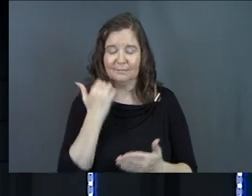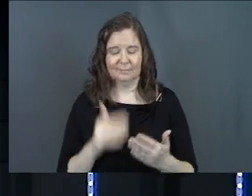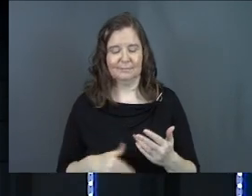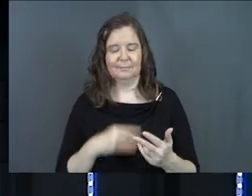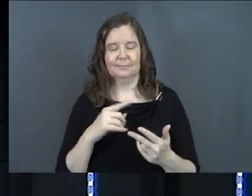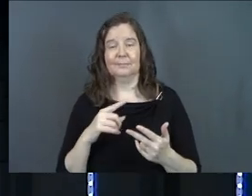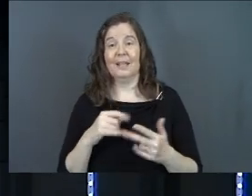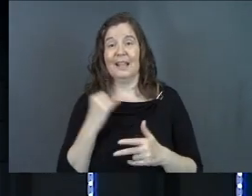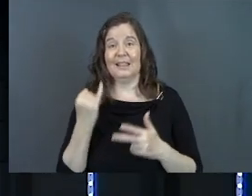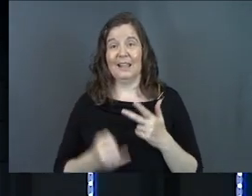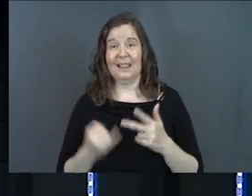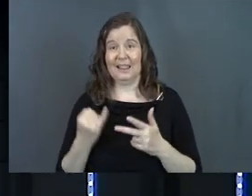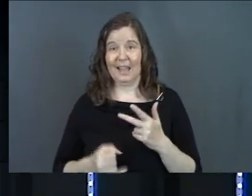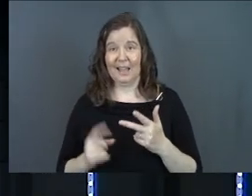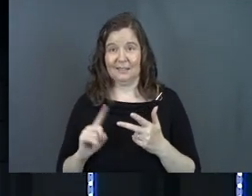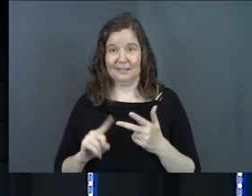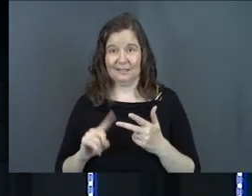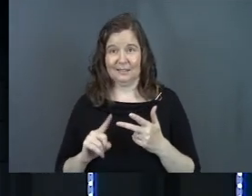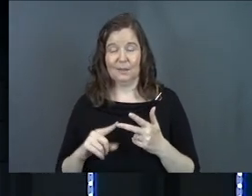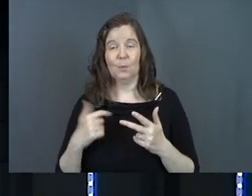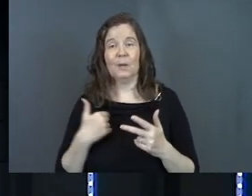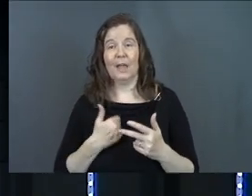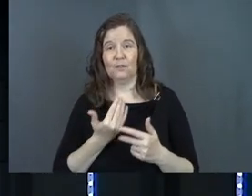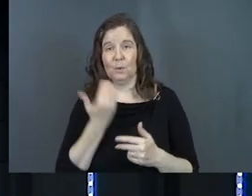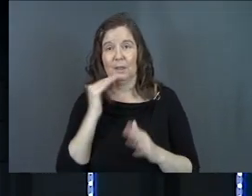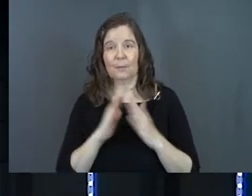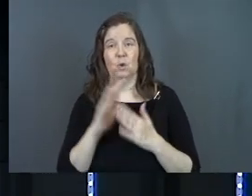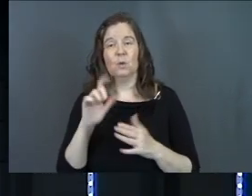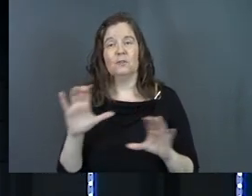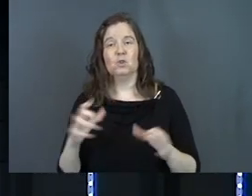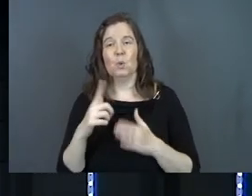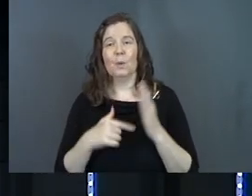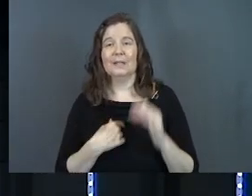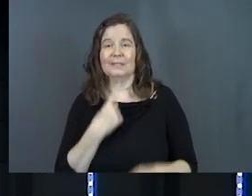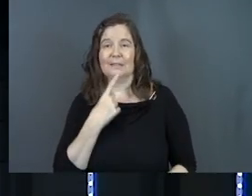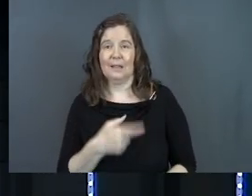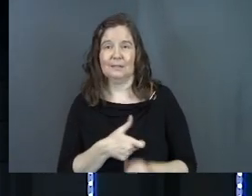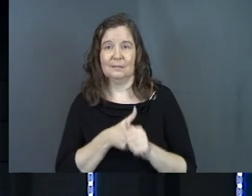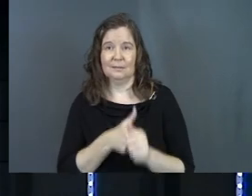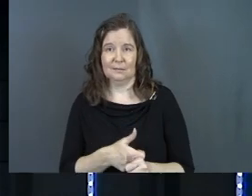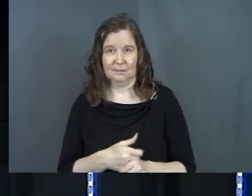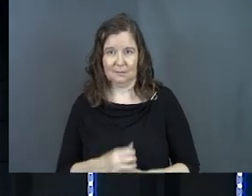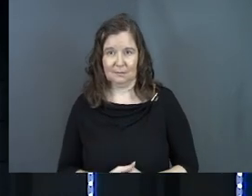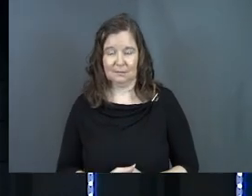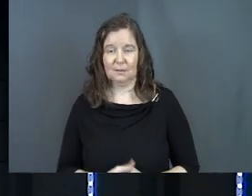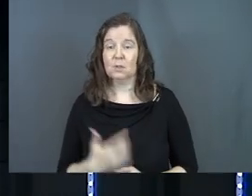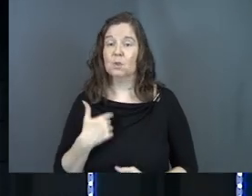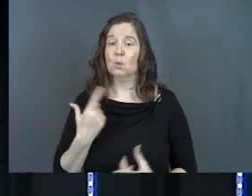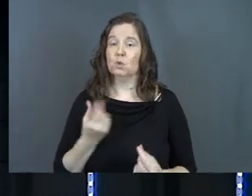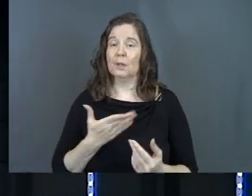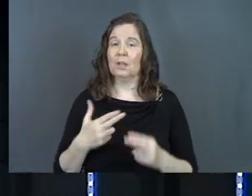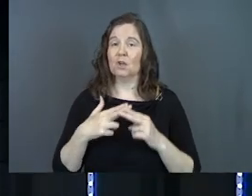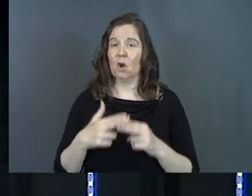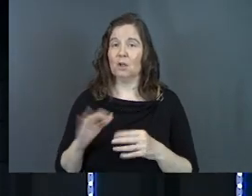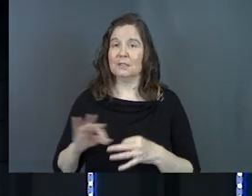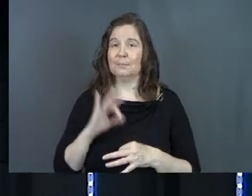Next, last way we have to eat this book is you got to do what it says. So we do this thing called spiritual gluttony.